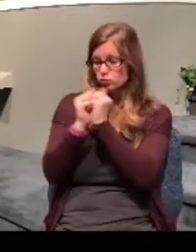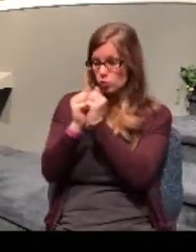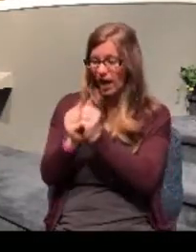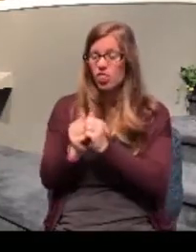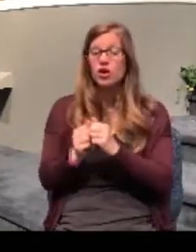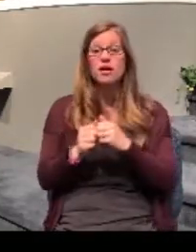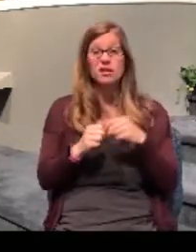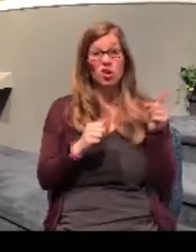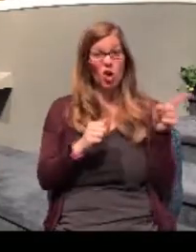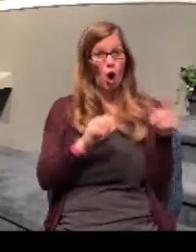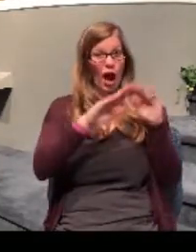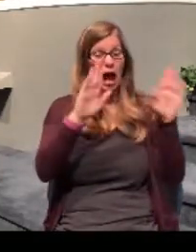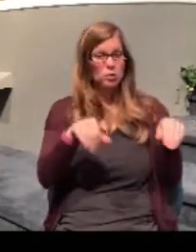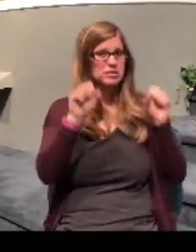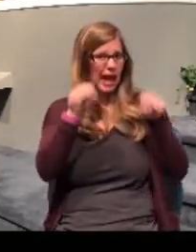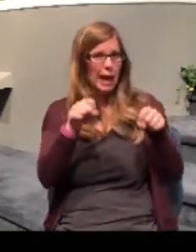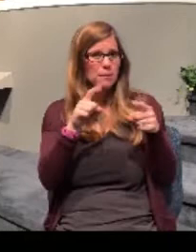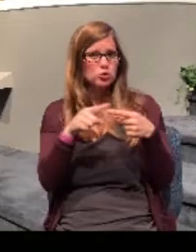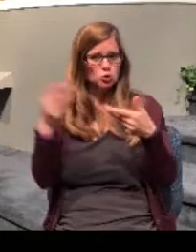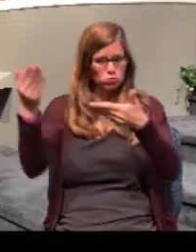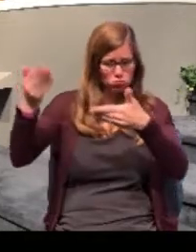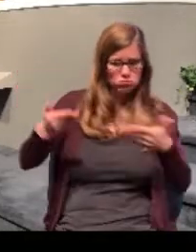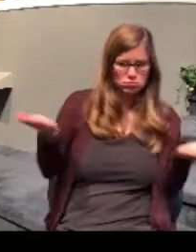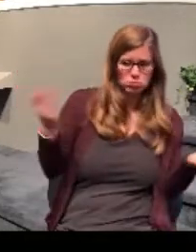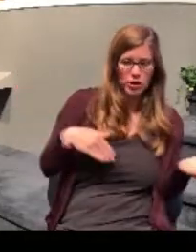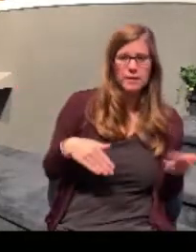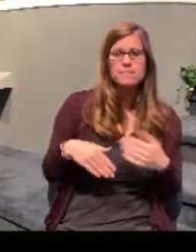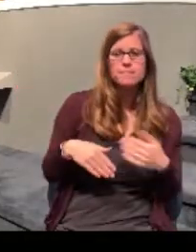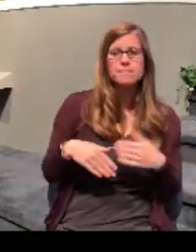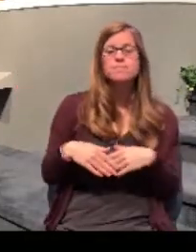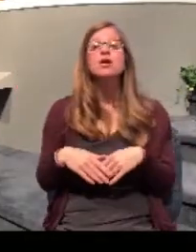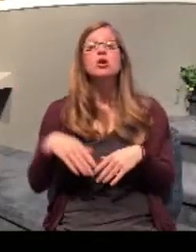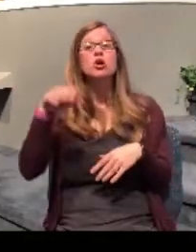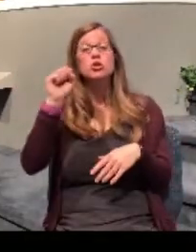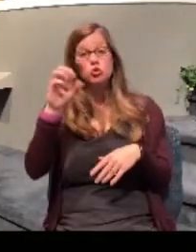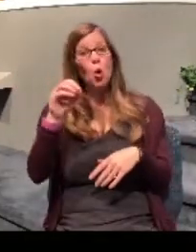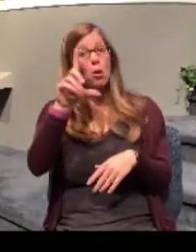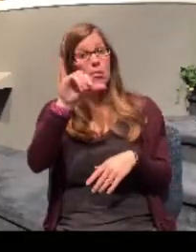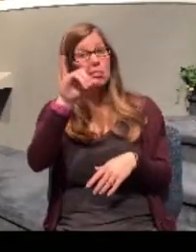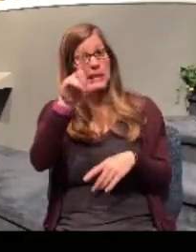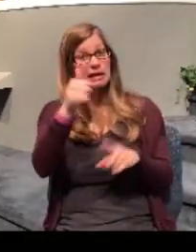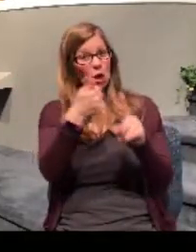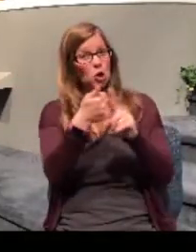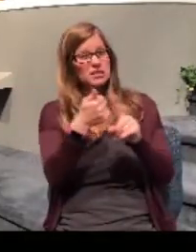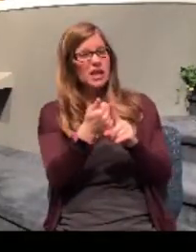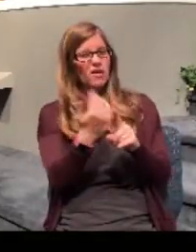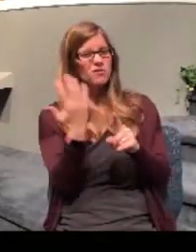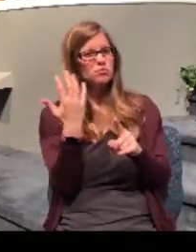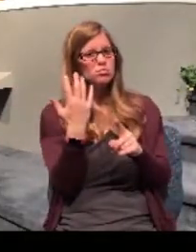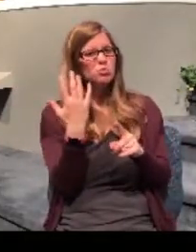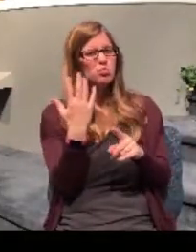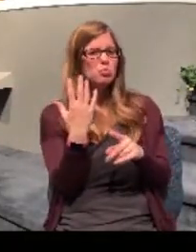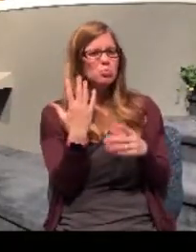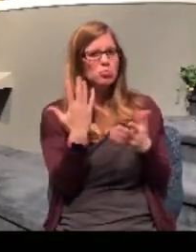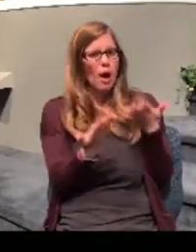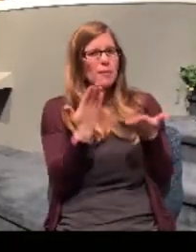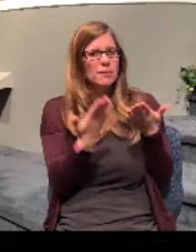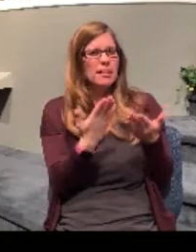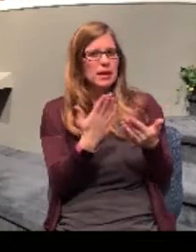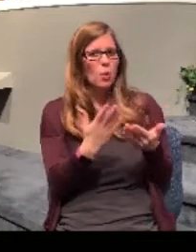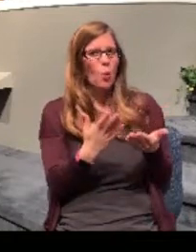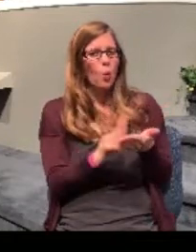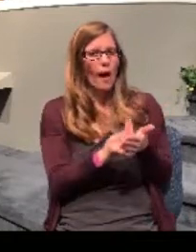Philippi was launched from Lydia's home. And so she must have been fairly well to do financially.